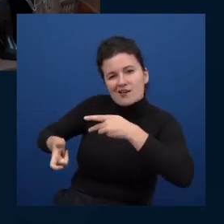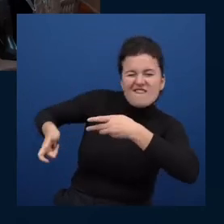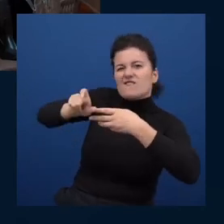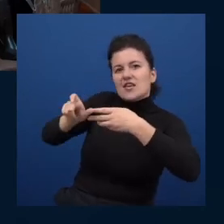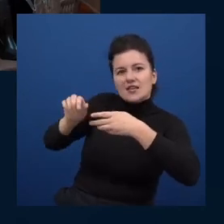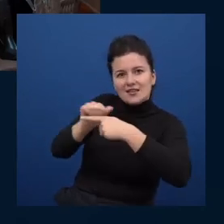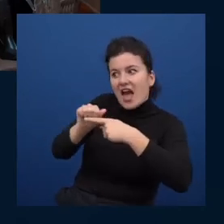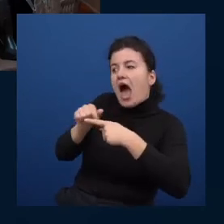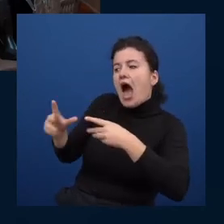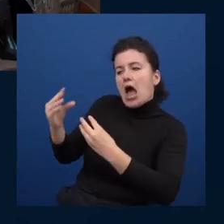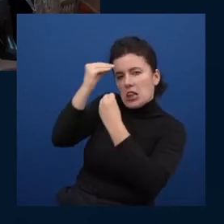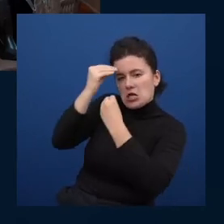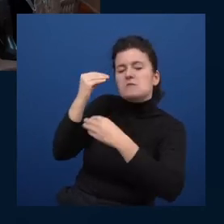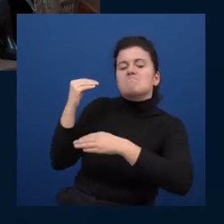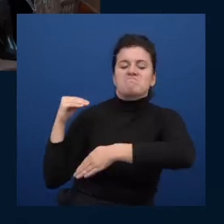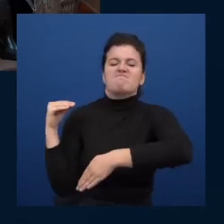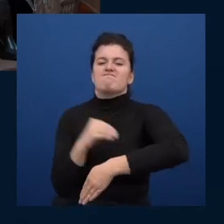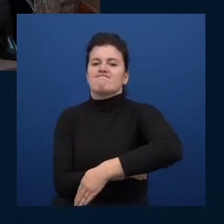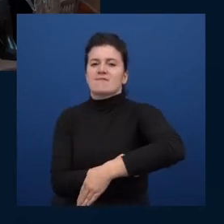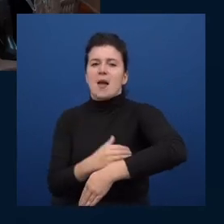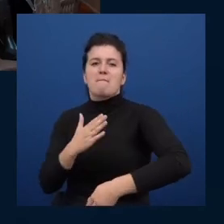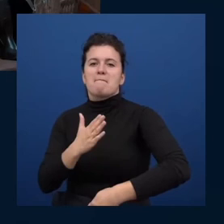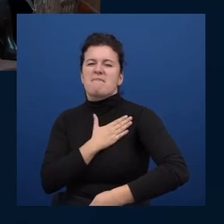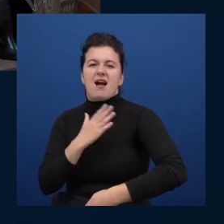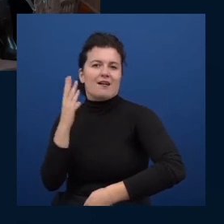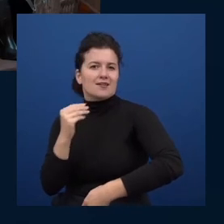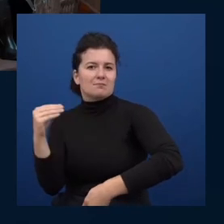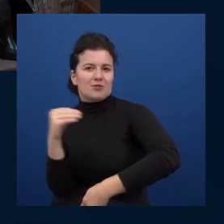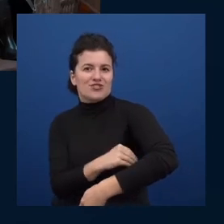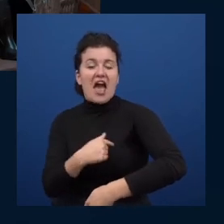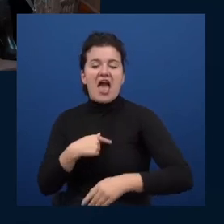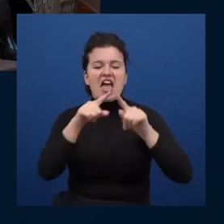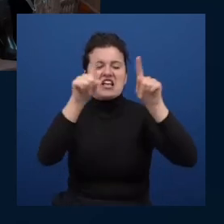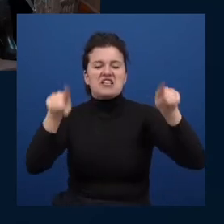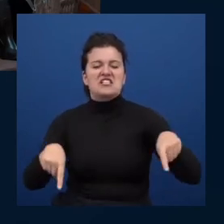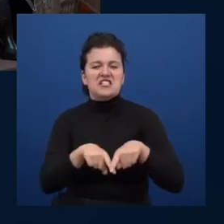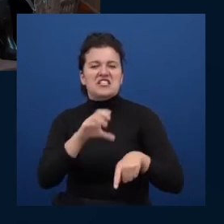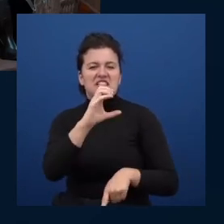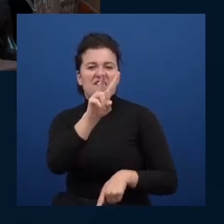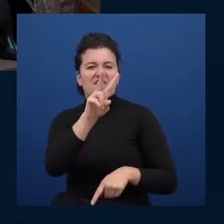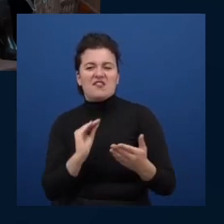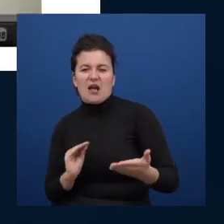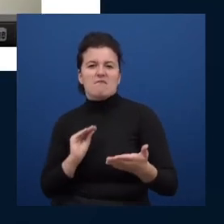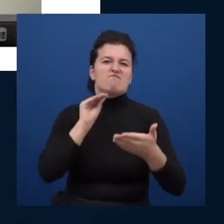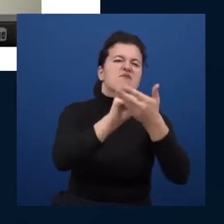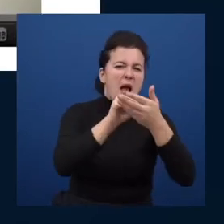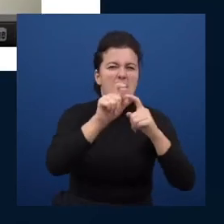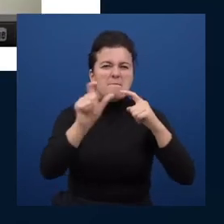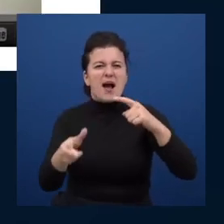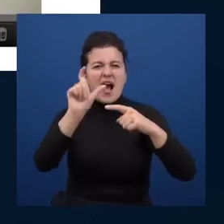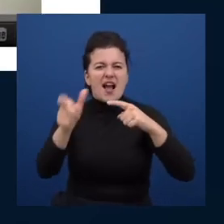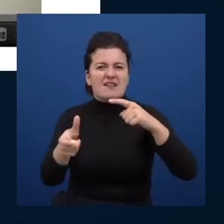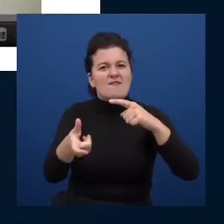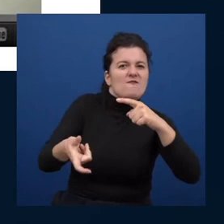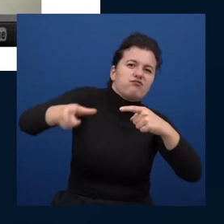i'm going to put debugging on my cv as an as a thing that i have some ability at which makes me